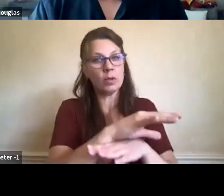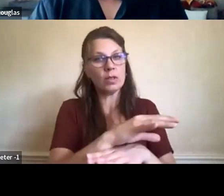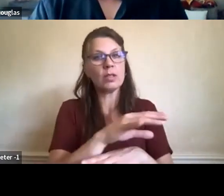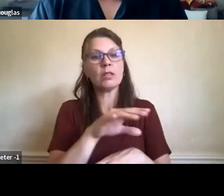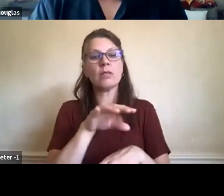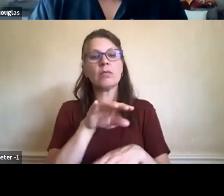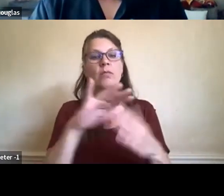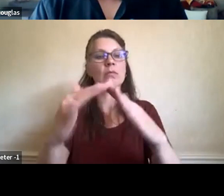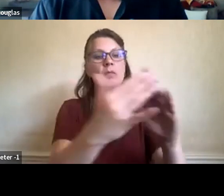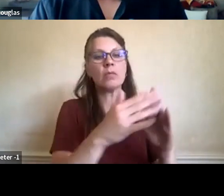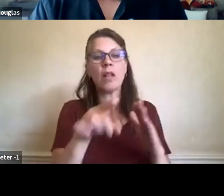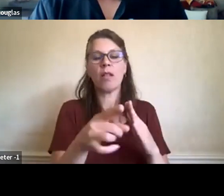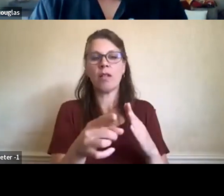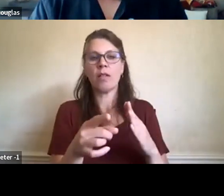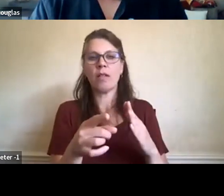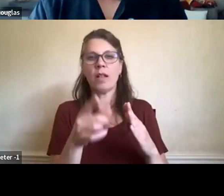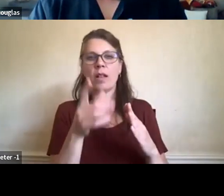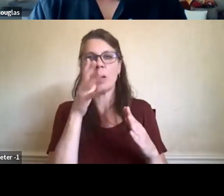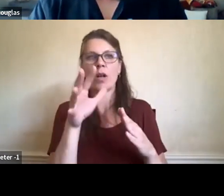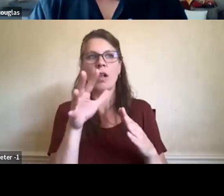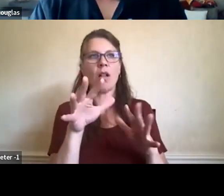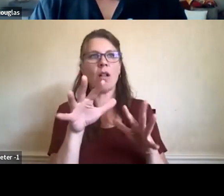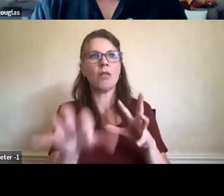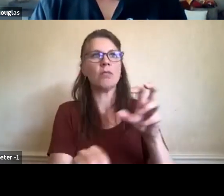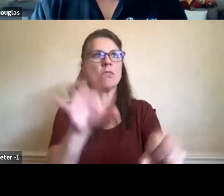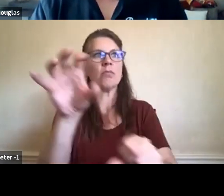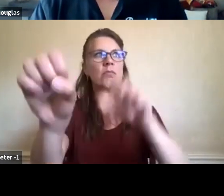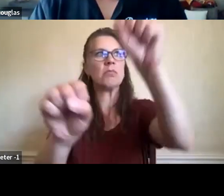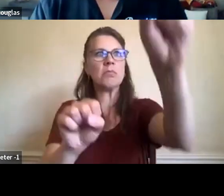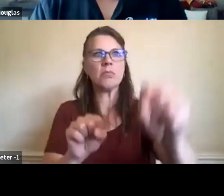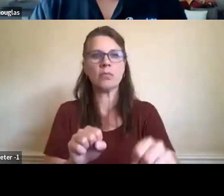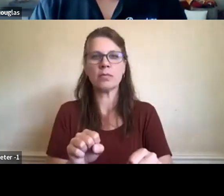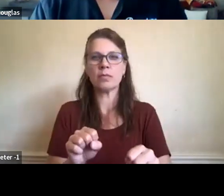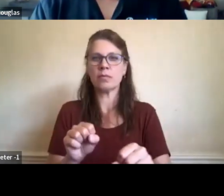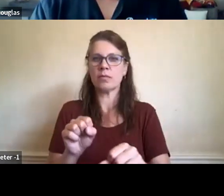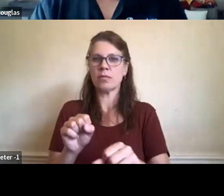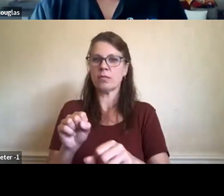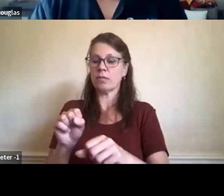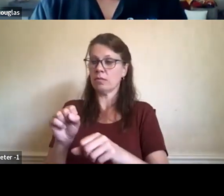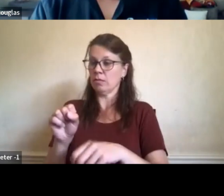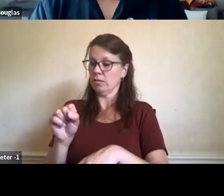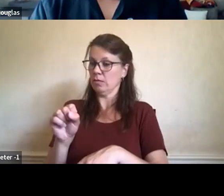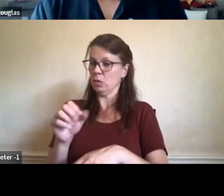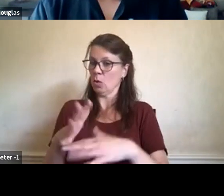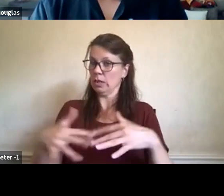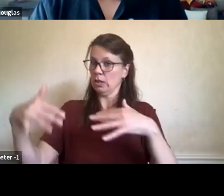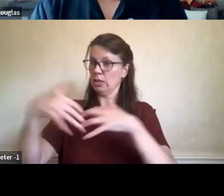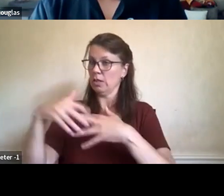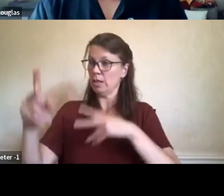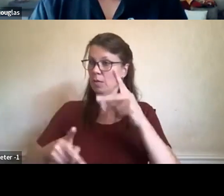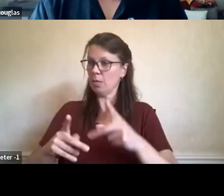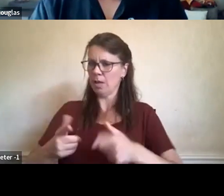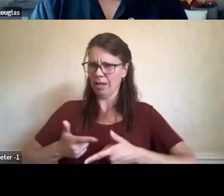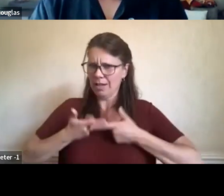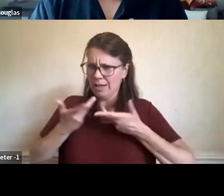natural resources out in these rural areas. And so the native people are the ones that live in